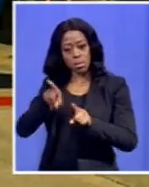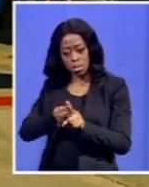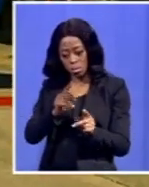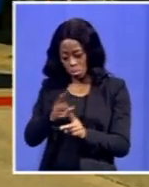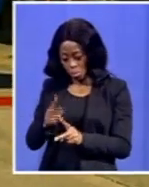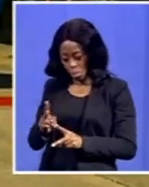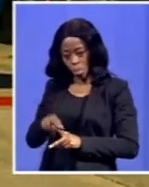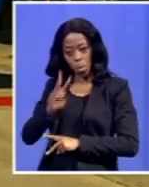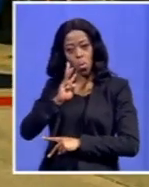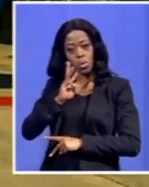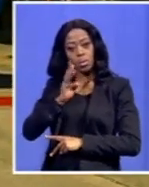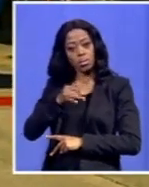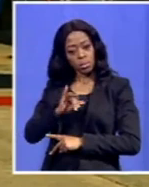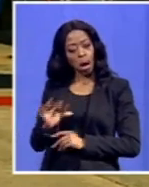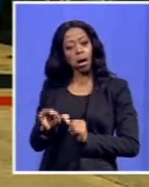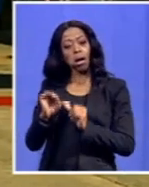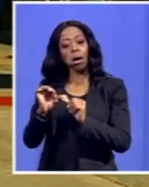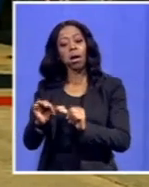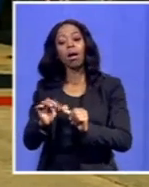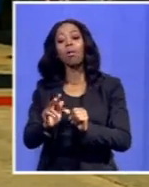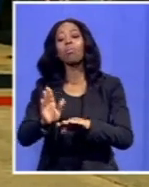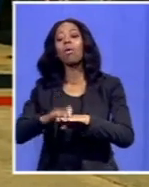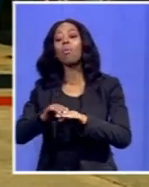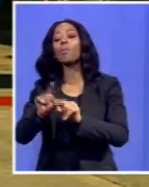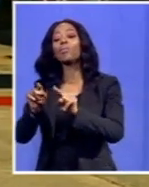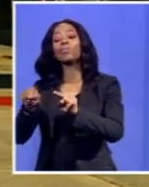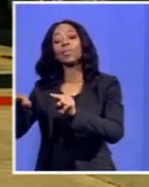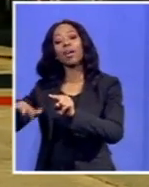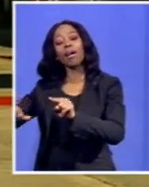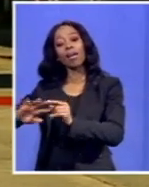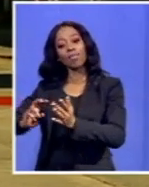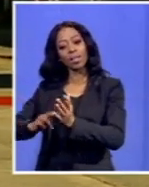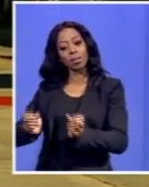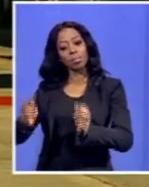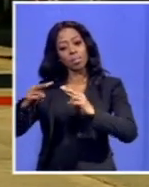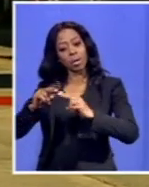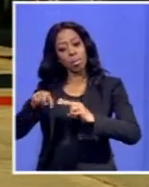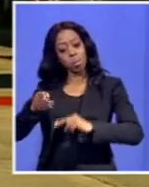So, they are still continuing with other areas where there is a need for bridges.